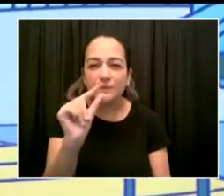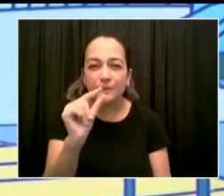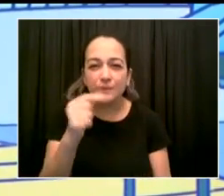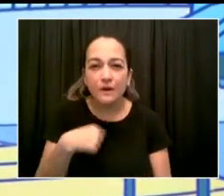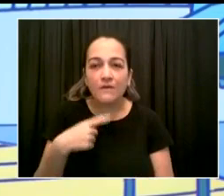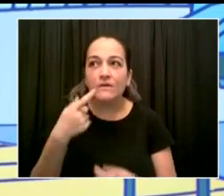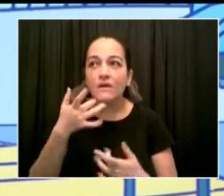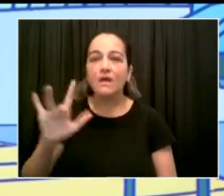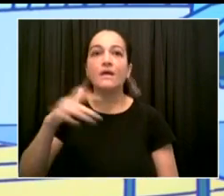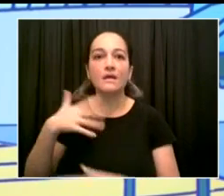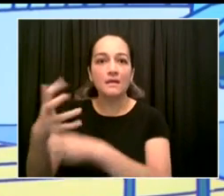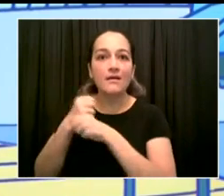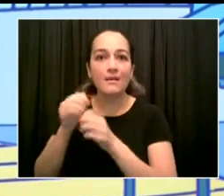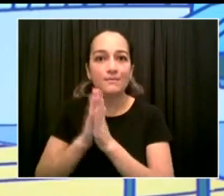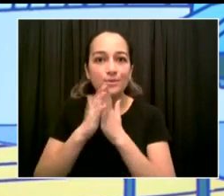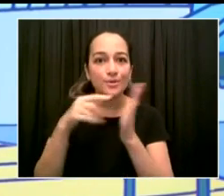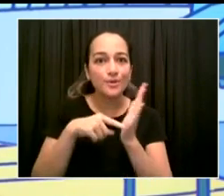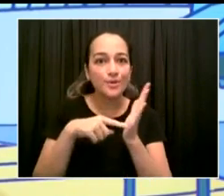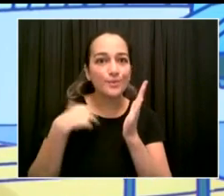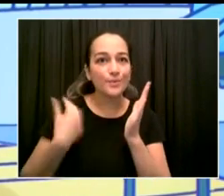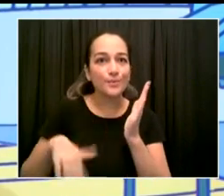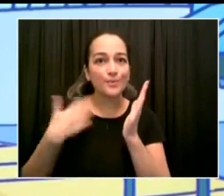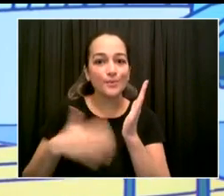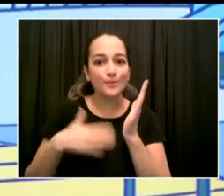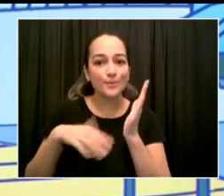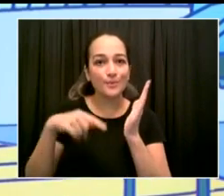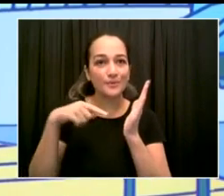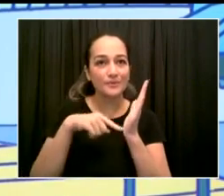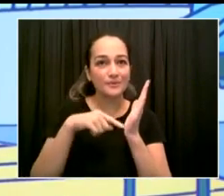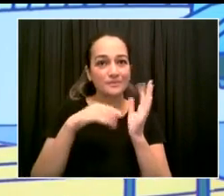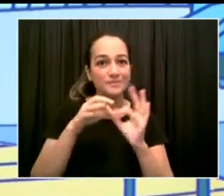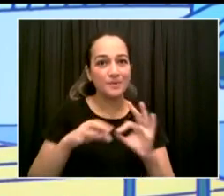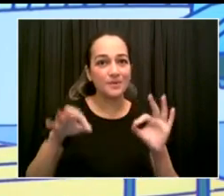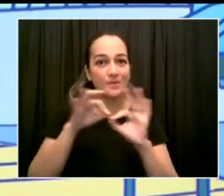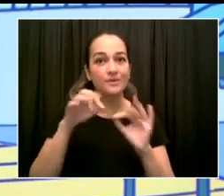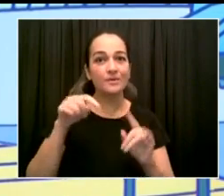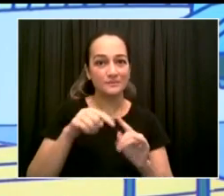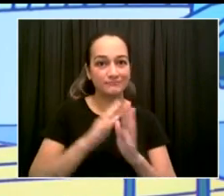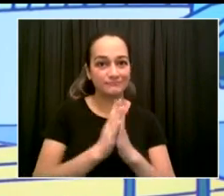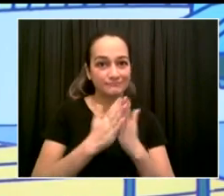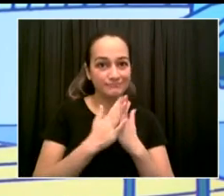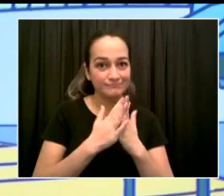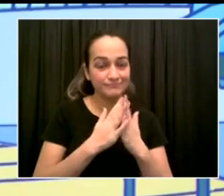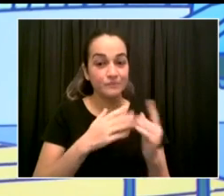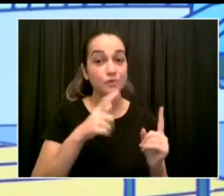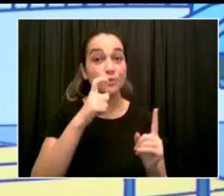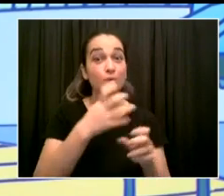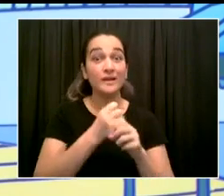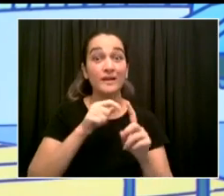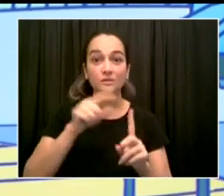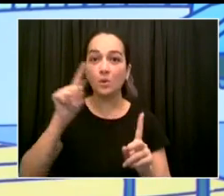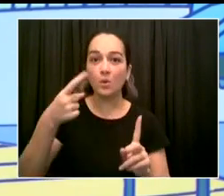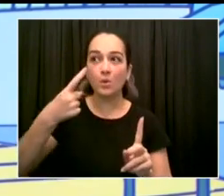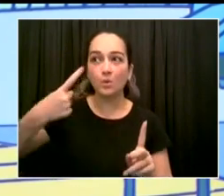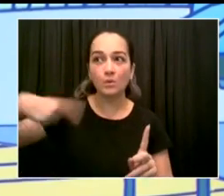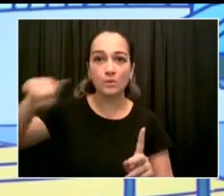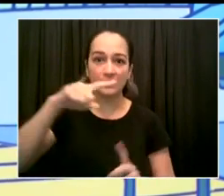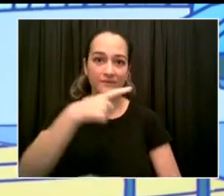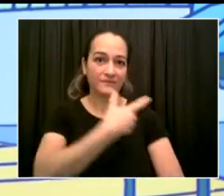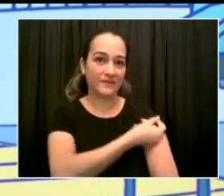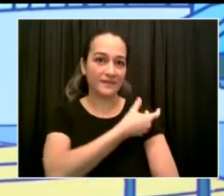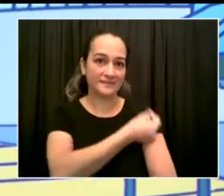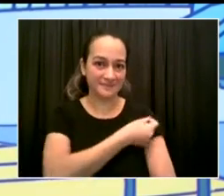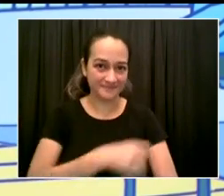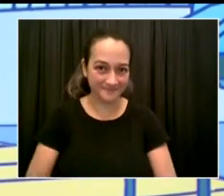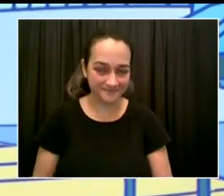a Somos vaccination site. And this is where we're going to help make kids safe and like the Avengers fight back against